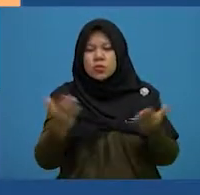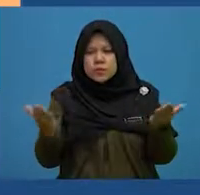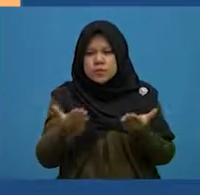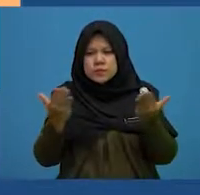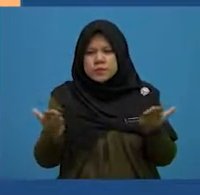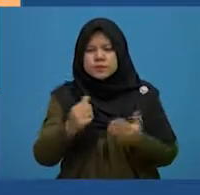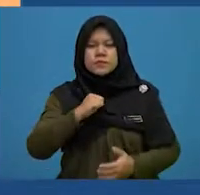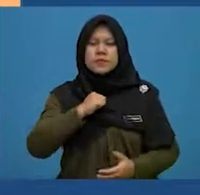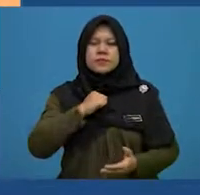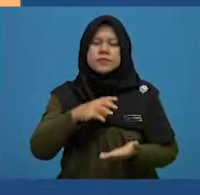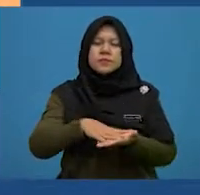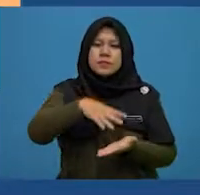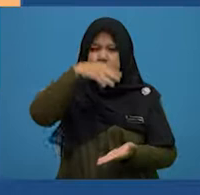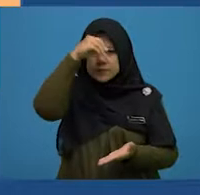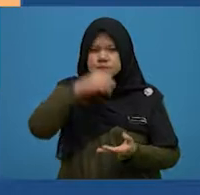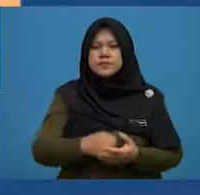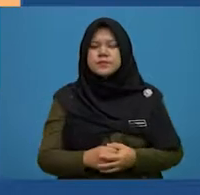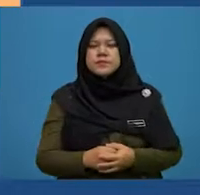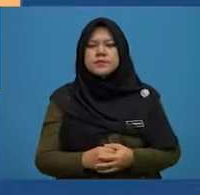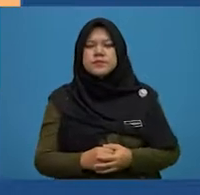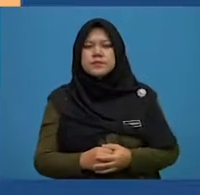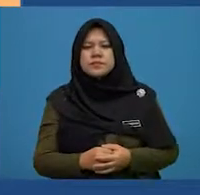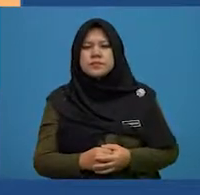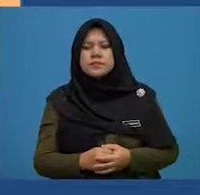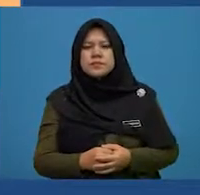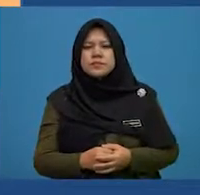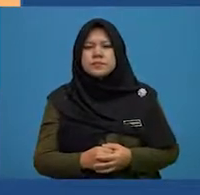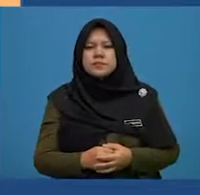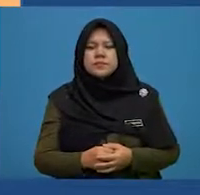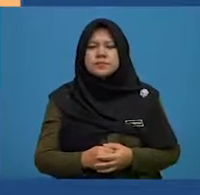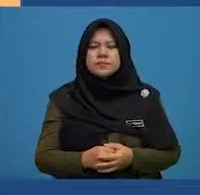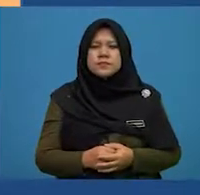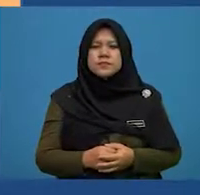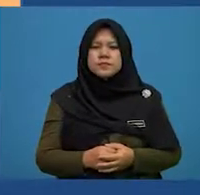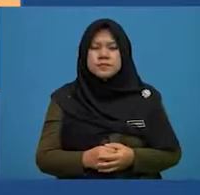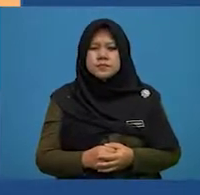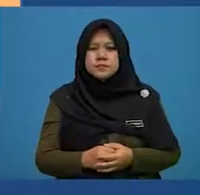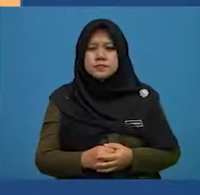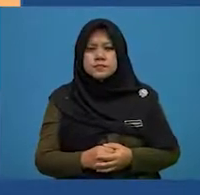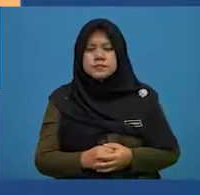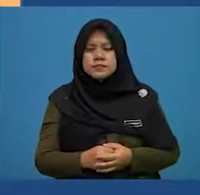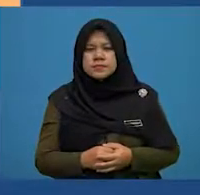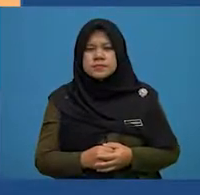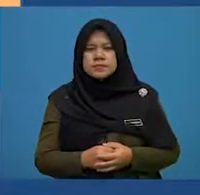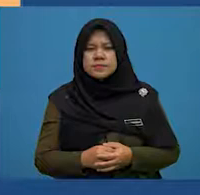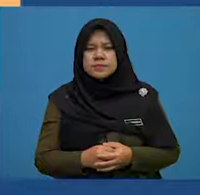independent learning. It can be done through explanation and through examples.